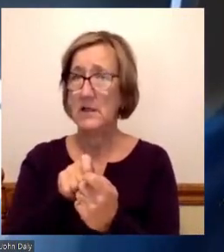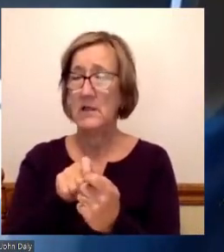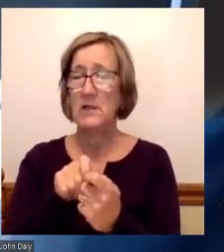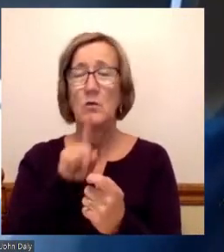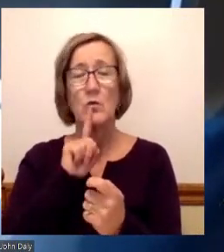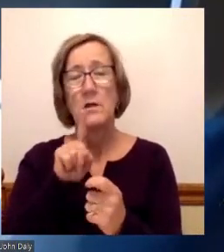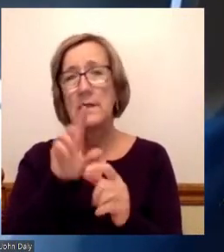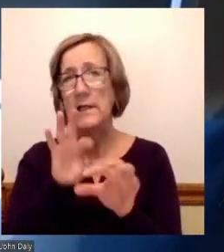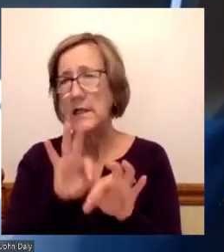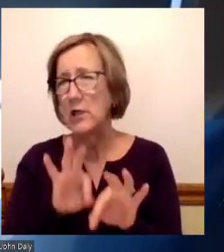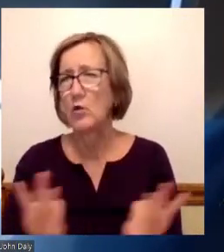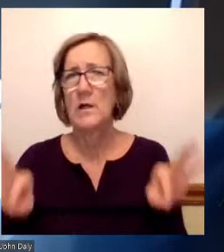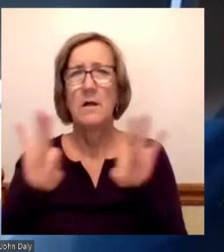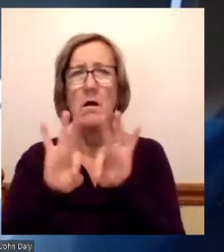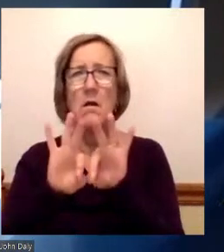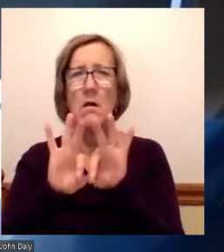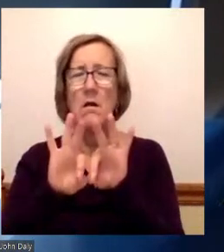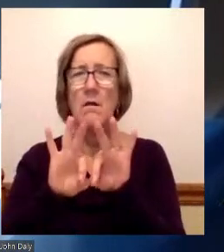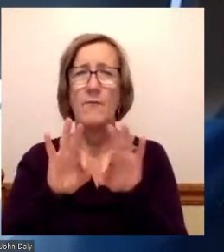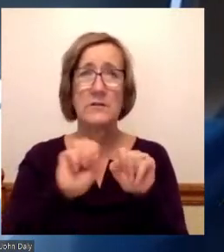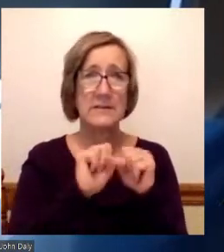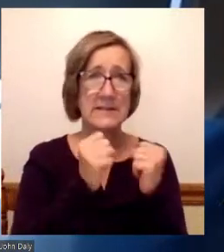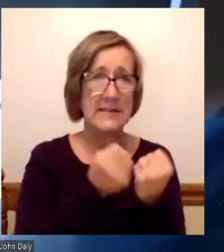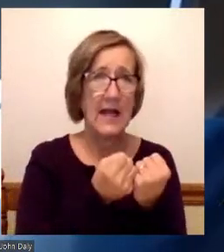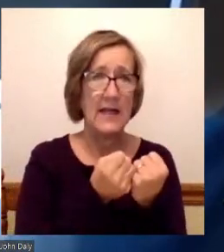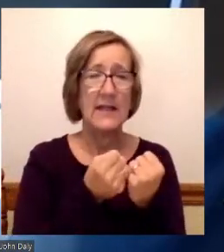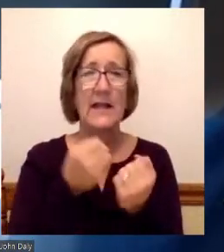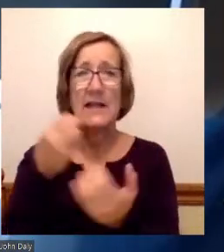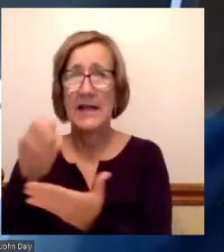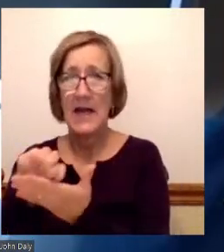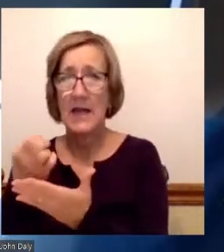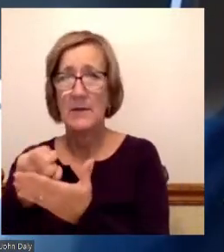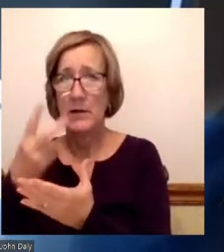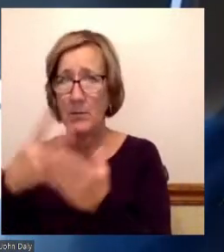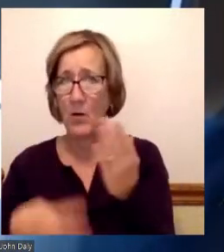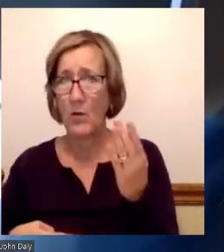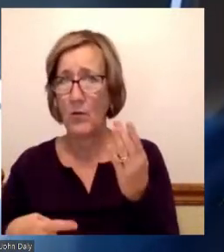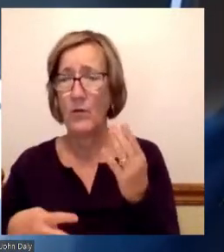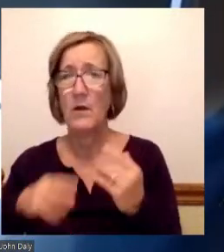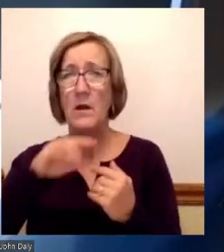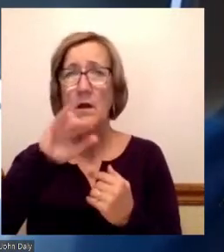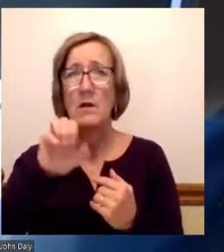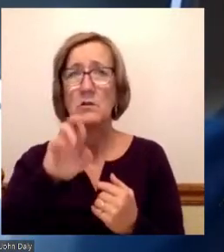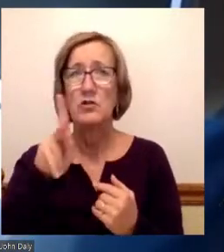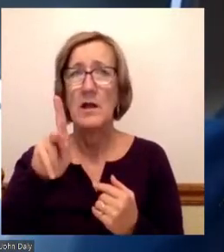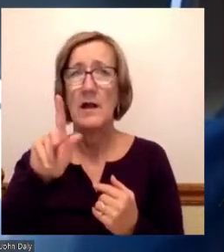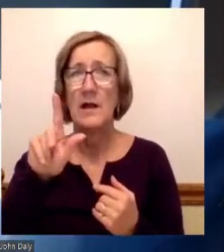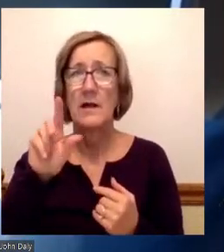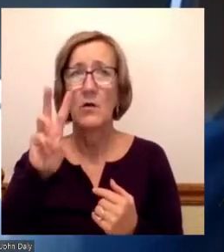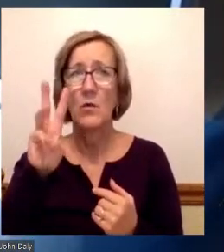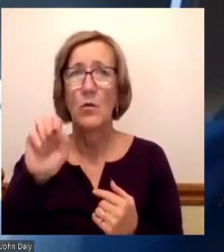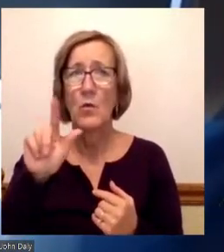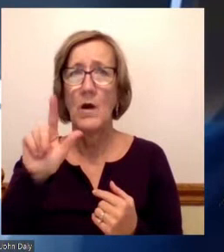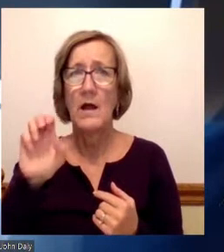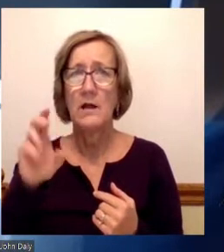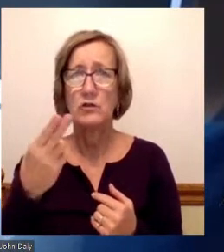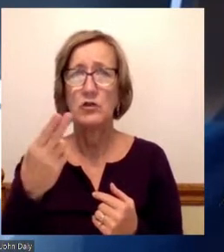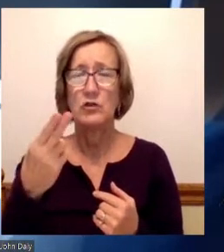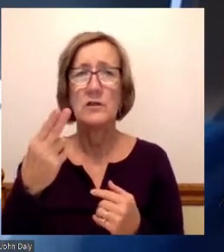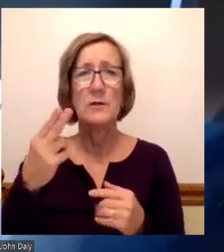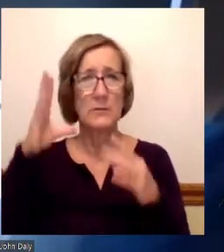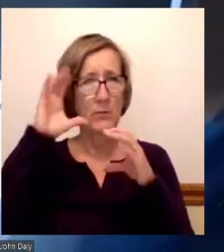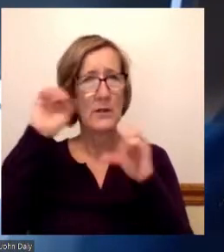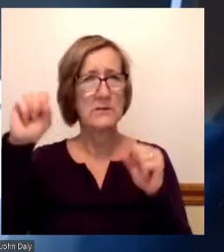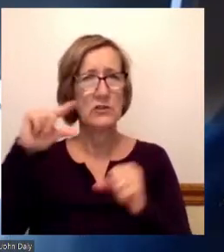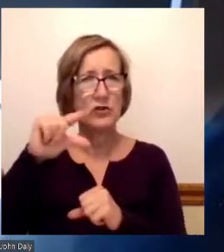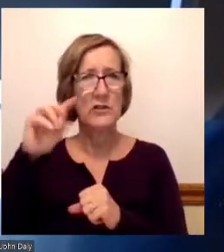component of both our society and our economy. Jack Welch, when he was president of General Motors, had experience with